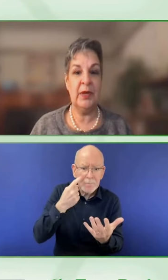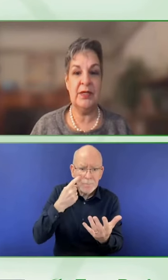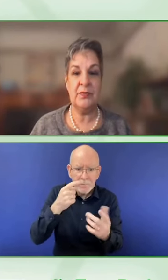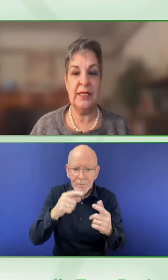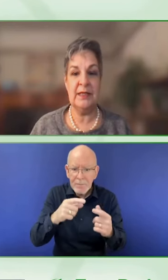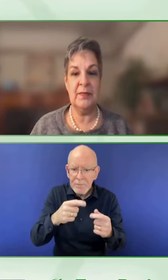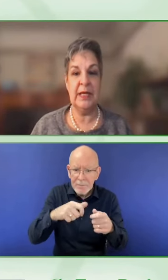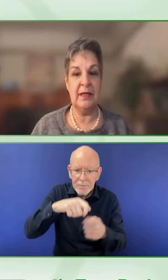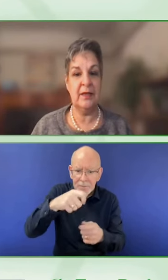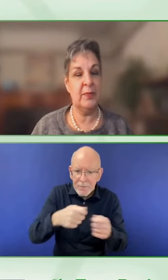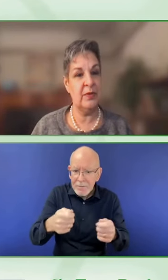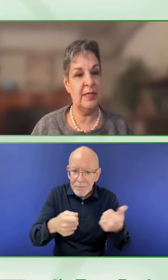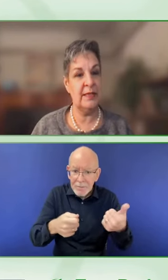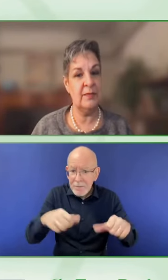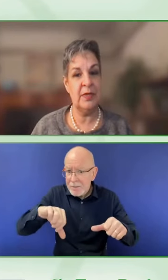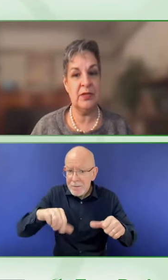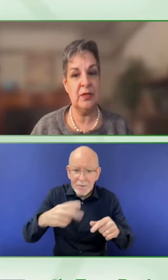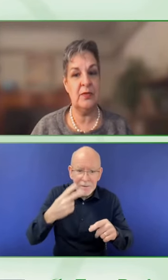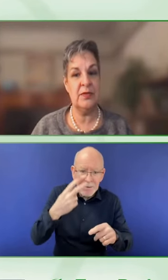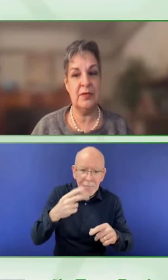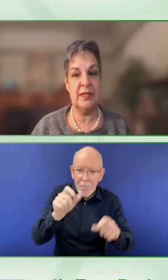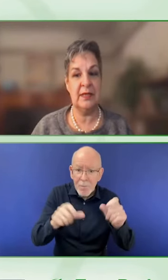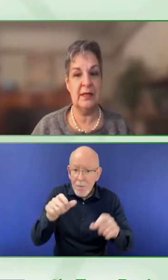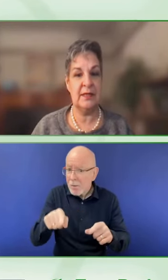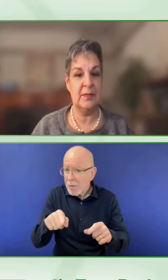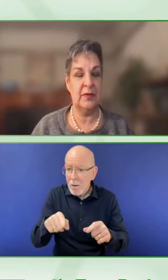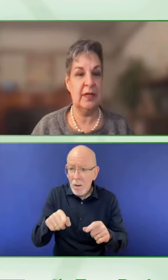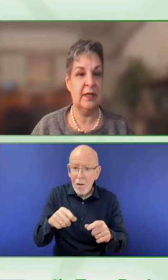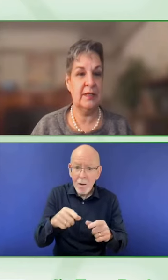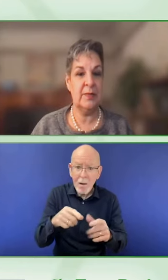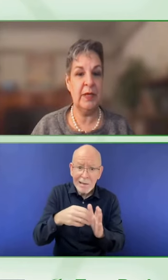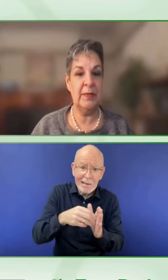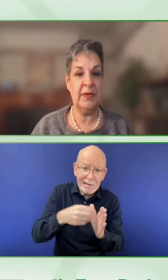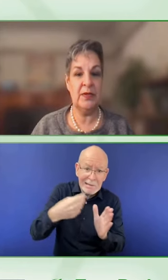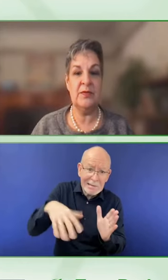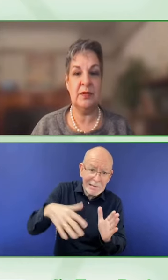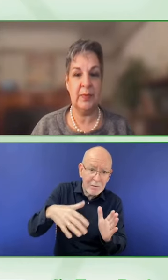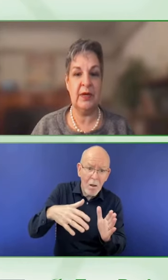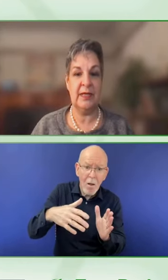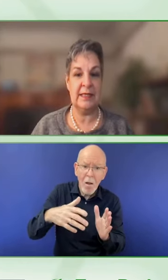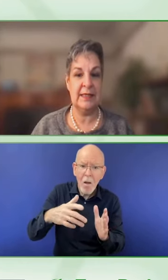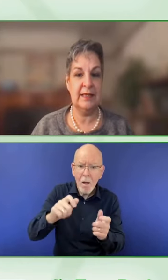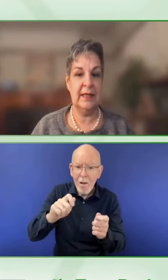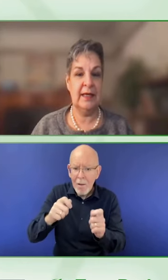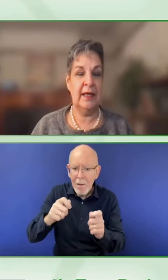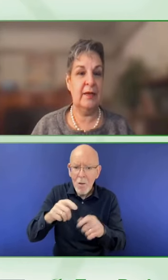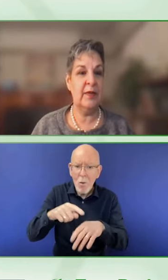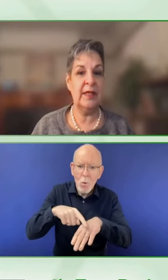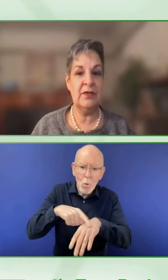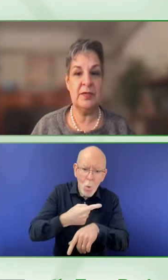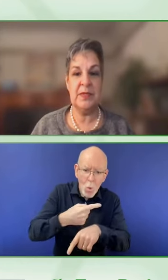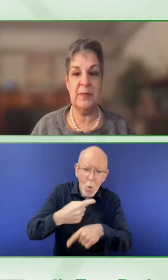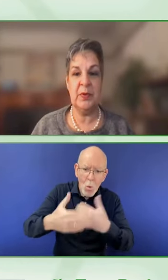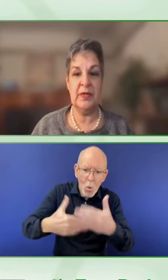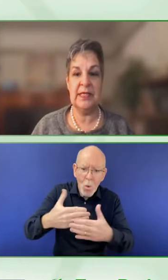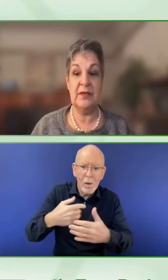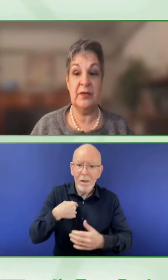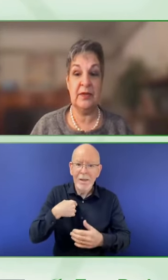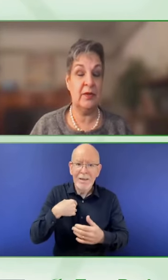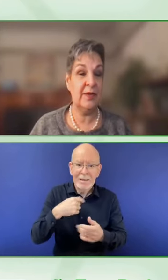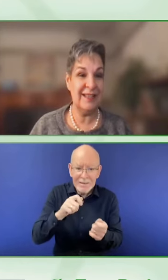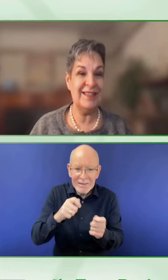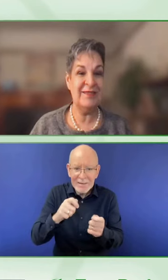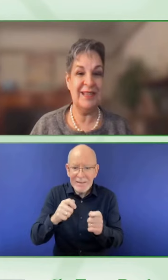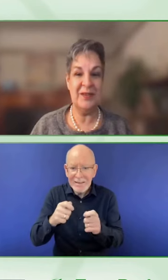It brought us right to the beginning of the process and much closer to the customer, to the people that use our products. And with leadership support